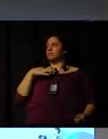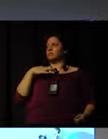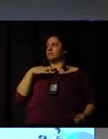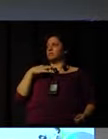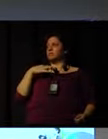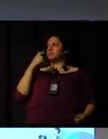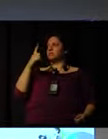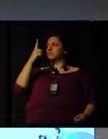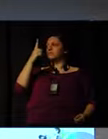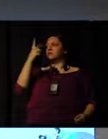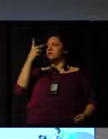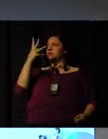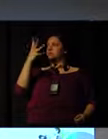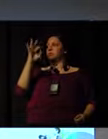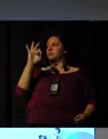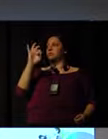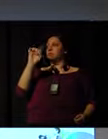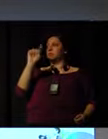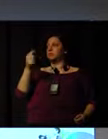have enrolled.